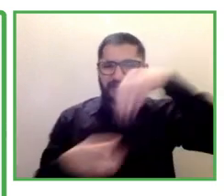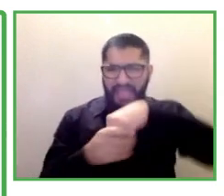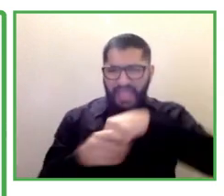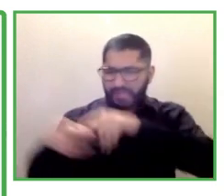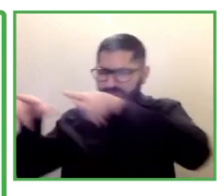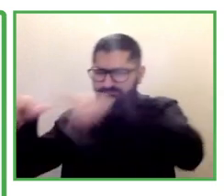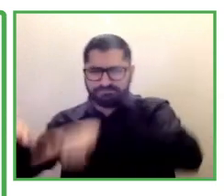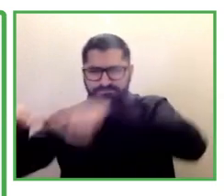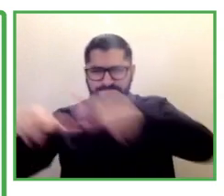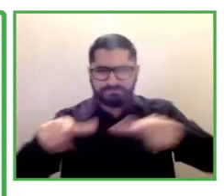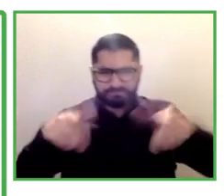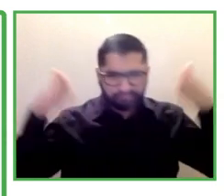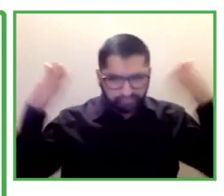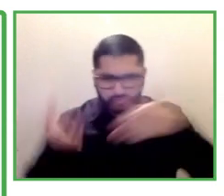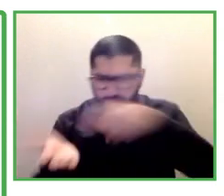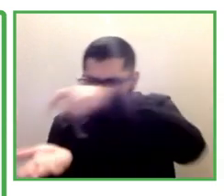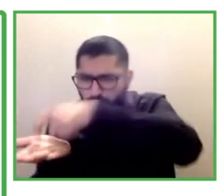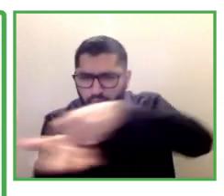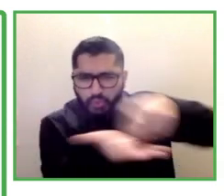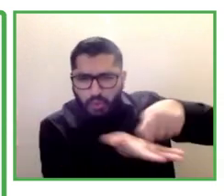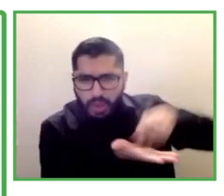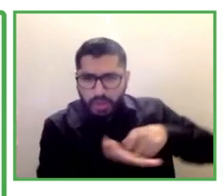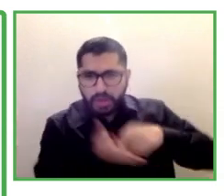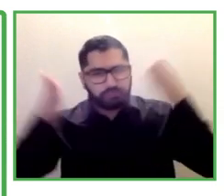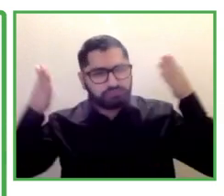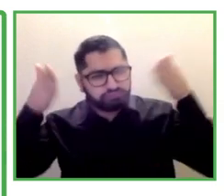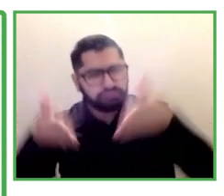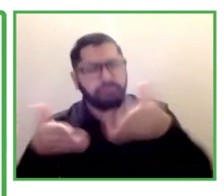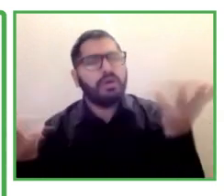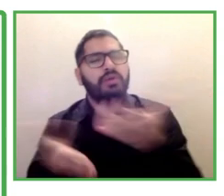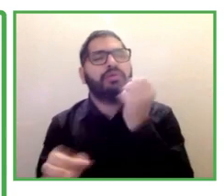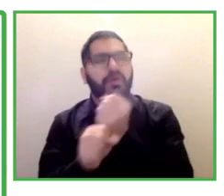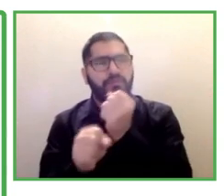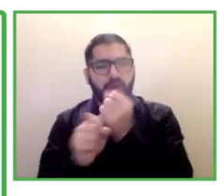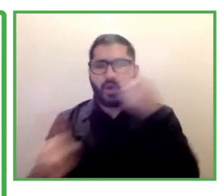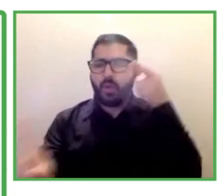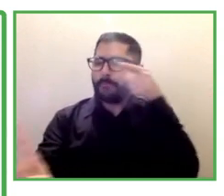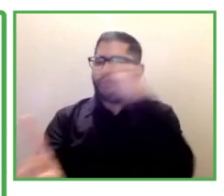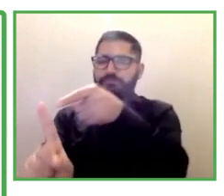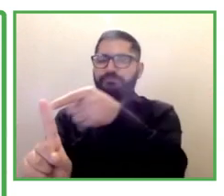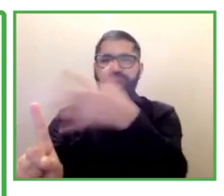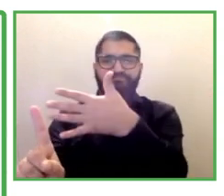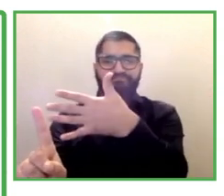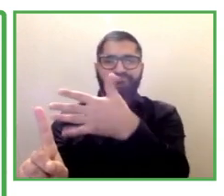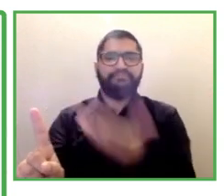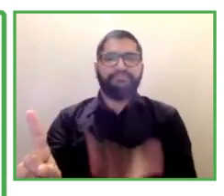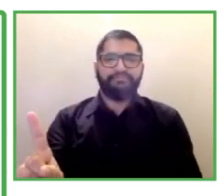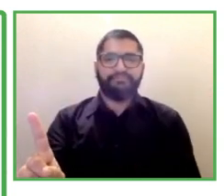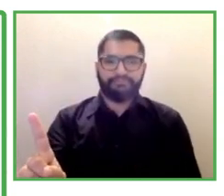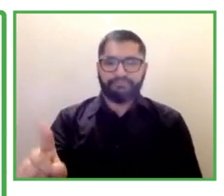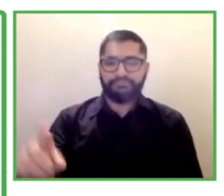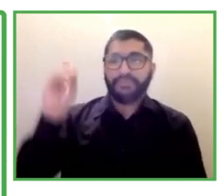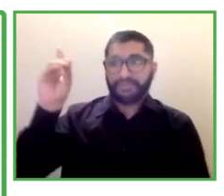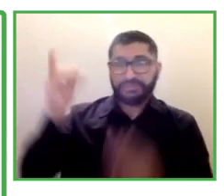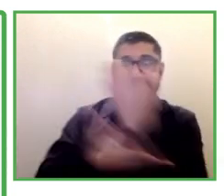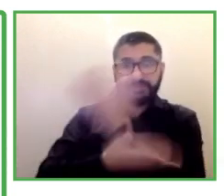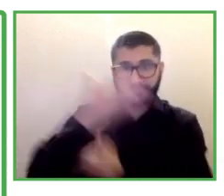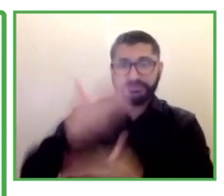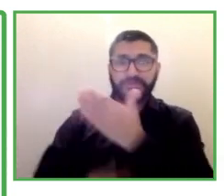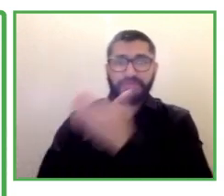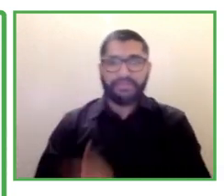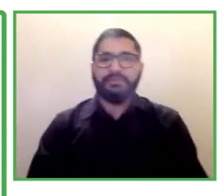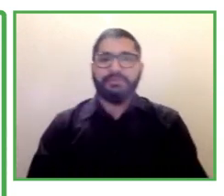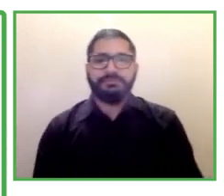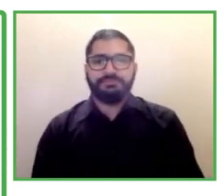Fund and it's a segment of the employment and social development of Canada and what it does is our